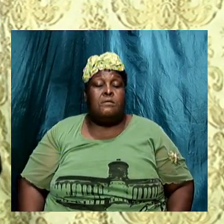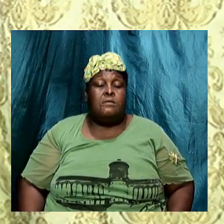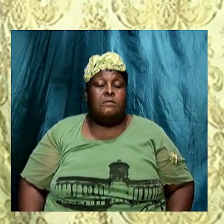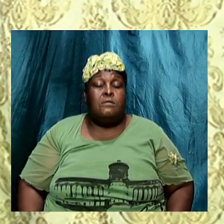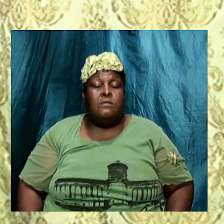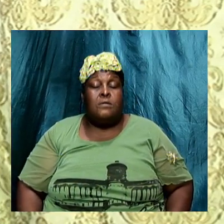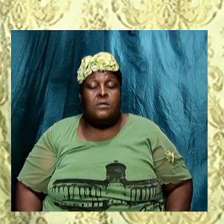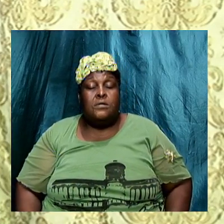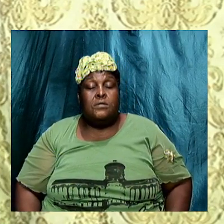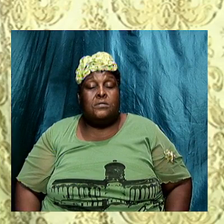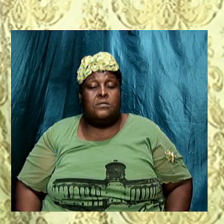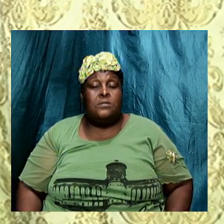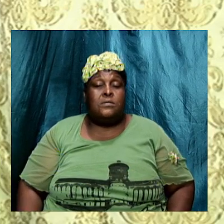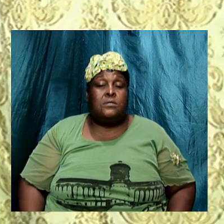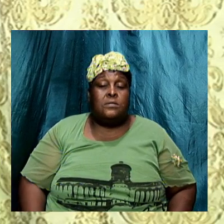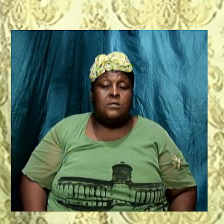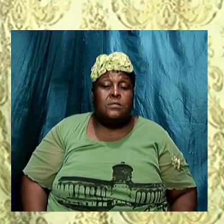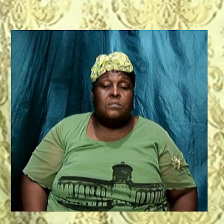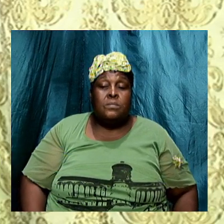relate to him